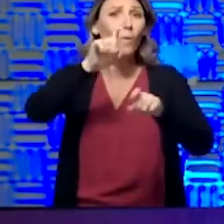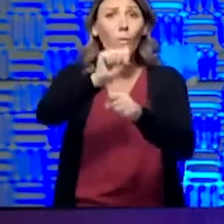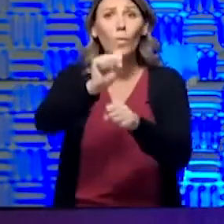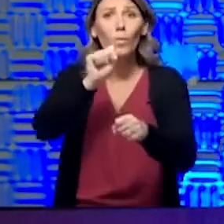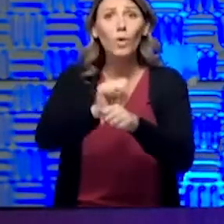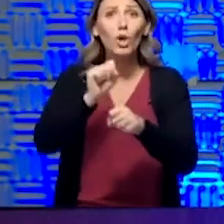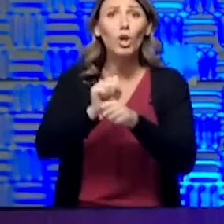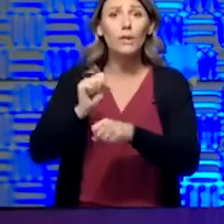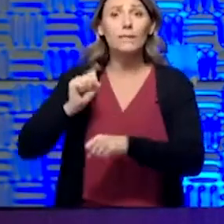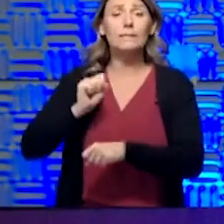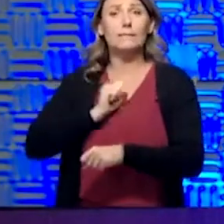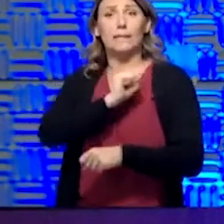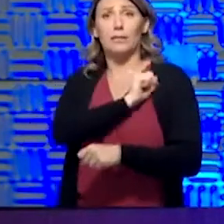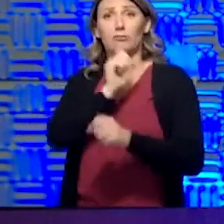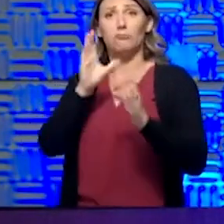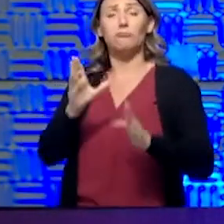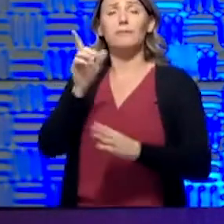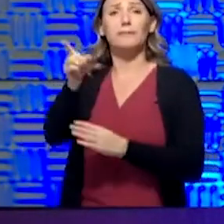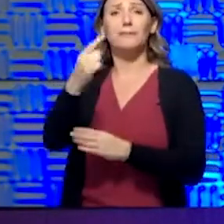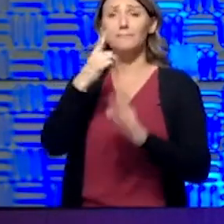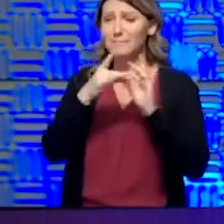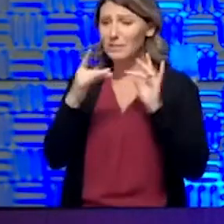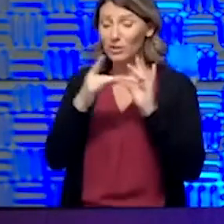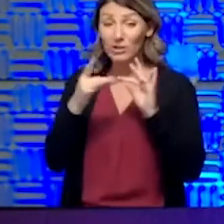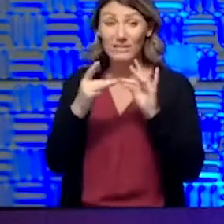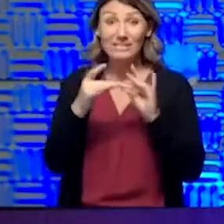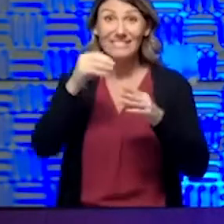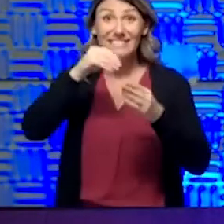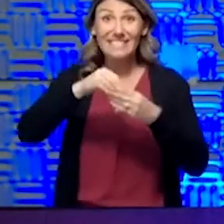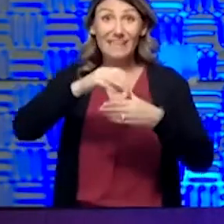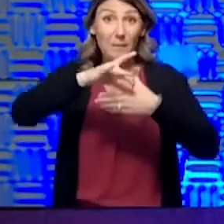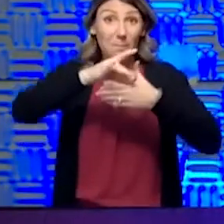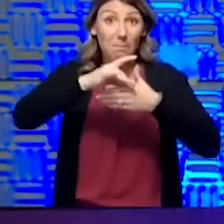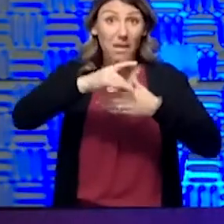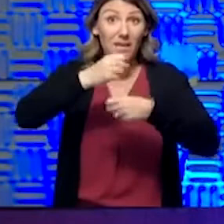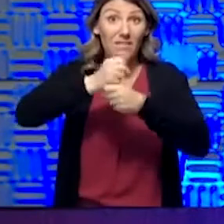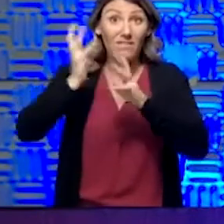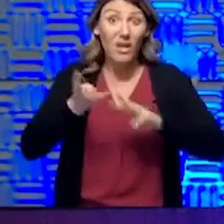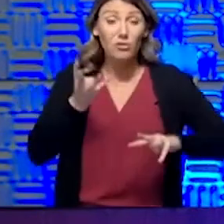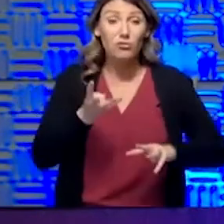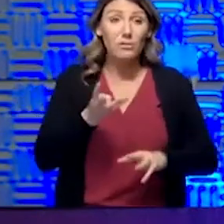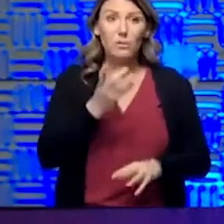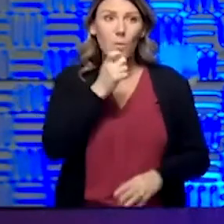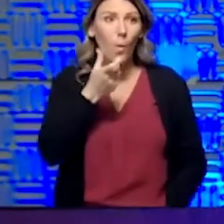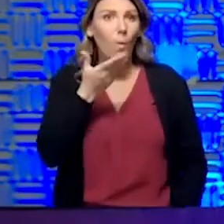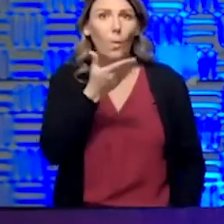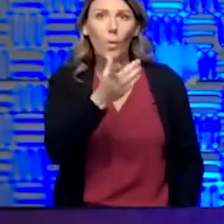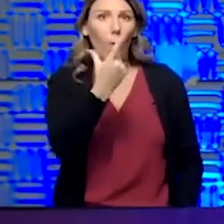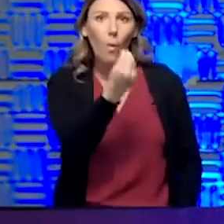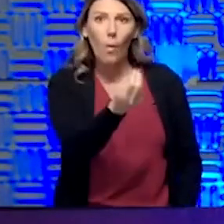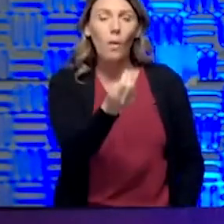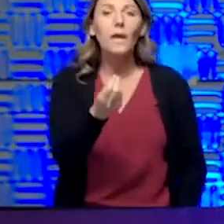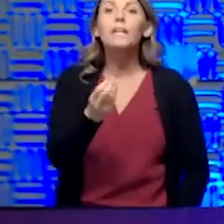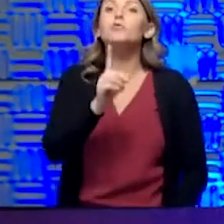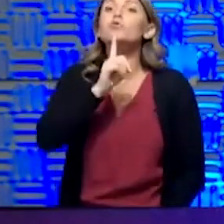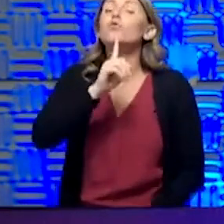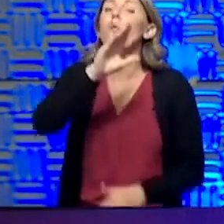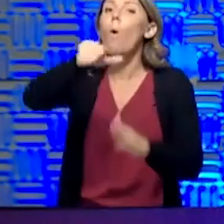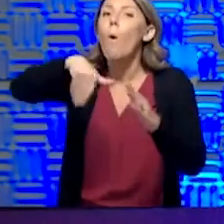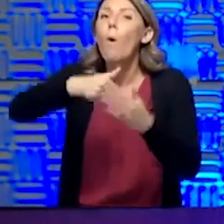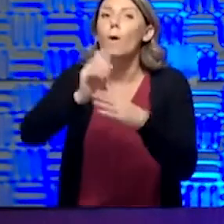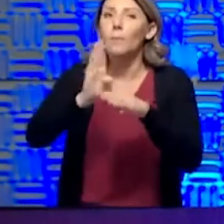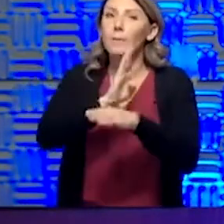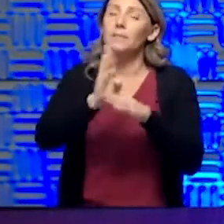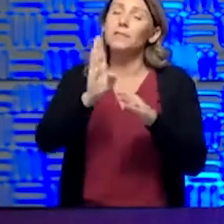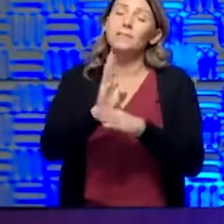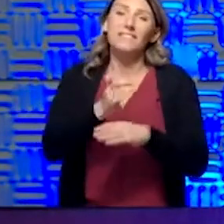ago about the folks in these meatpacking plants. If you get sick, don't go. Well, that's not just true for the meatpacking plants. That's true for all of us. And for some of us, that's